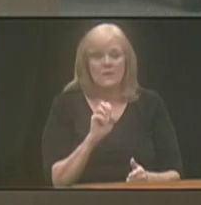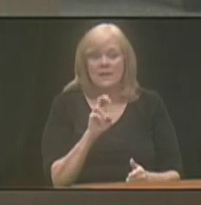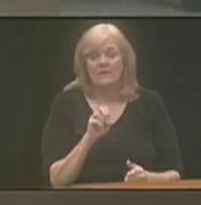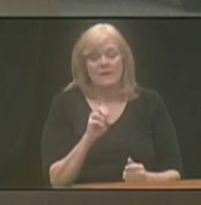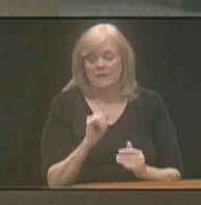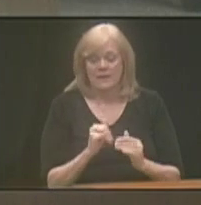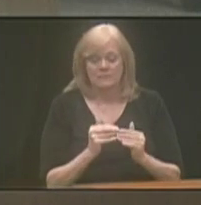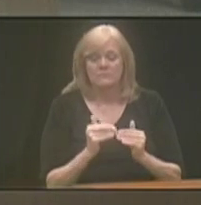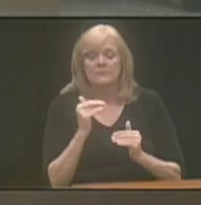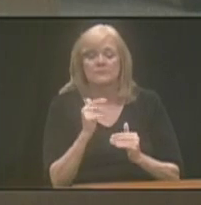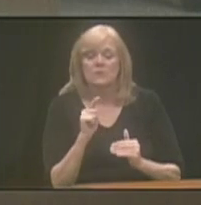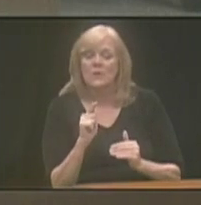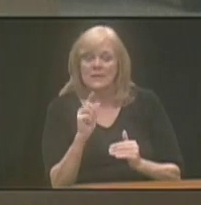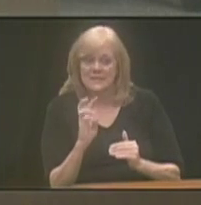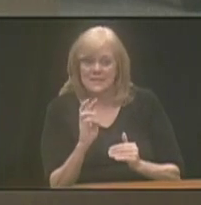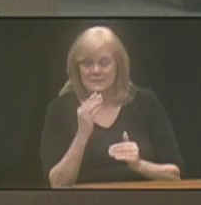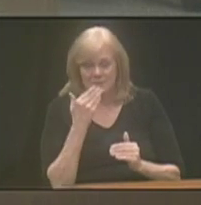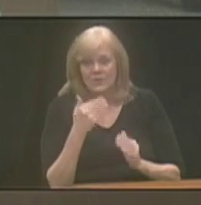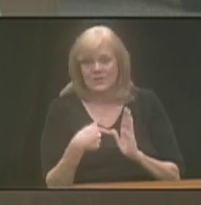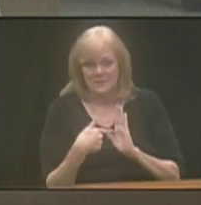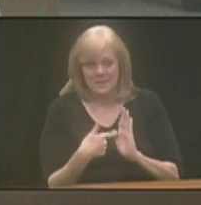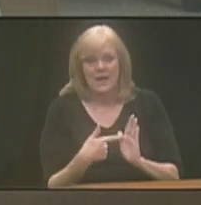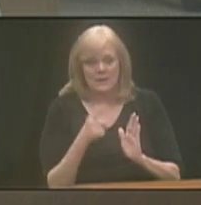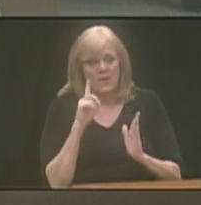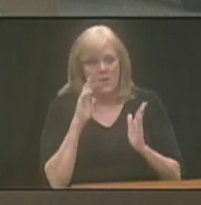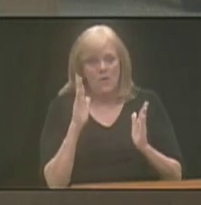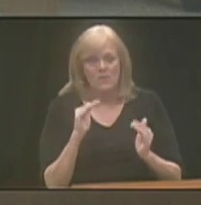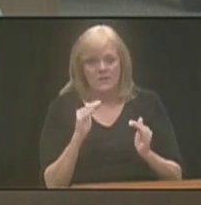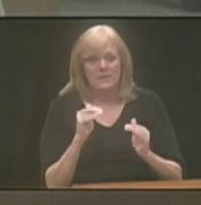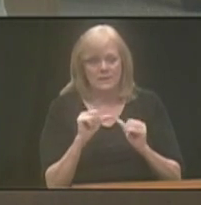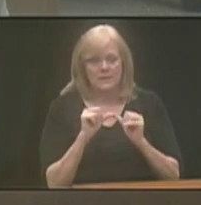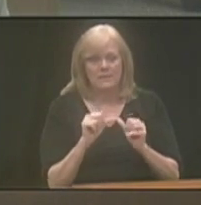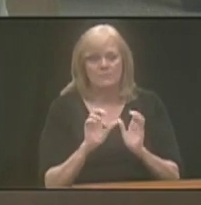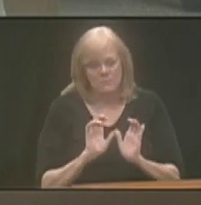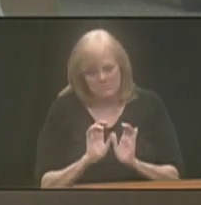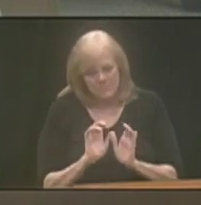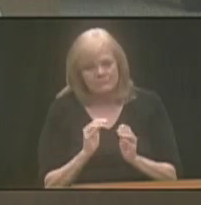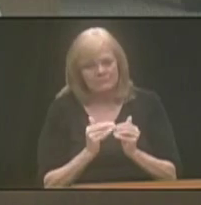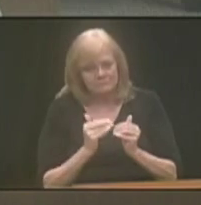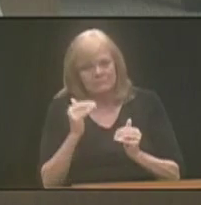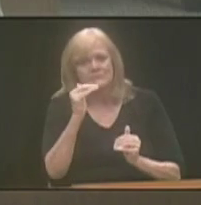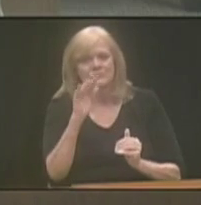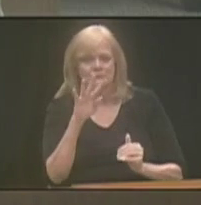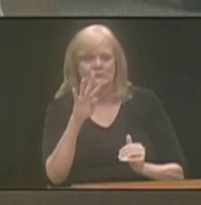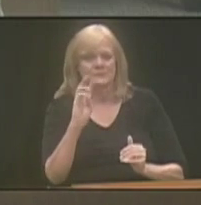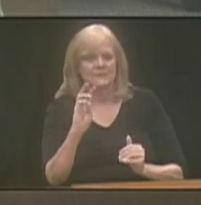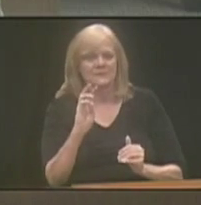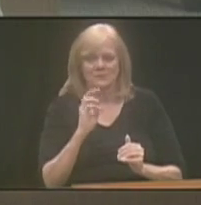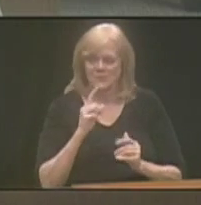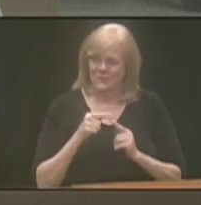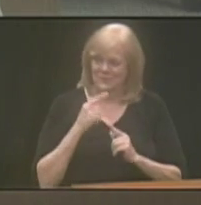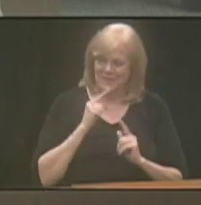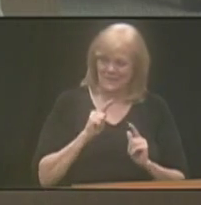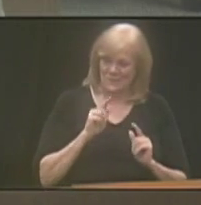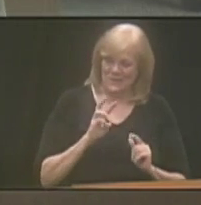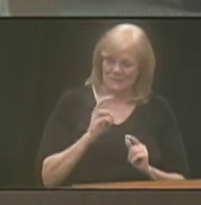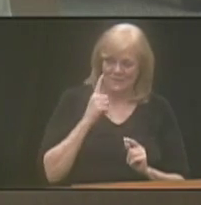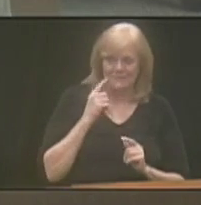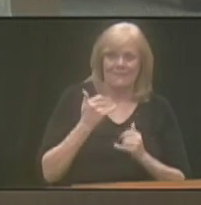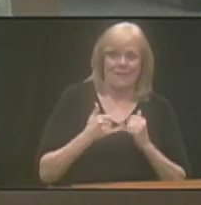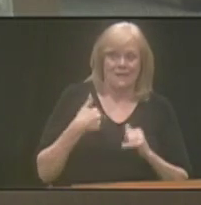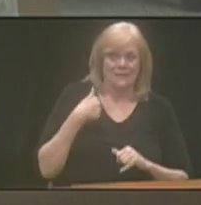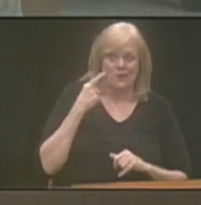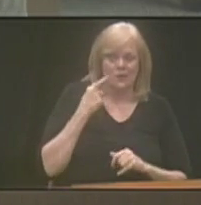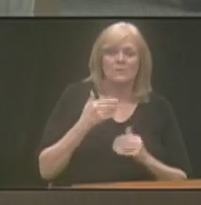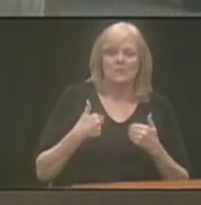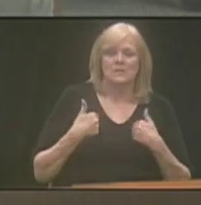even the fact that it's bumped to 26 is a good sign, and hopefully we'll be able to keep pushing it forward. So that made me feel good when you announced, when you said 26, because last I heard it